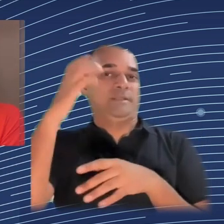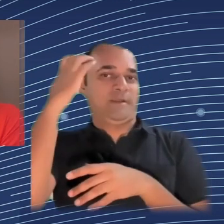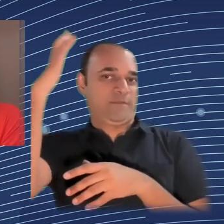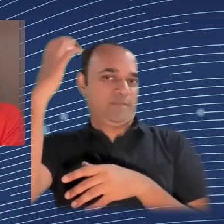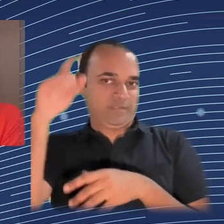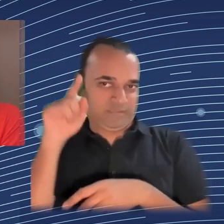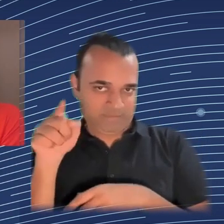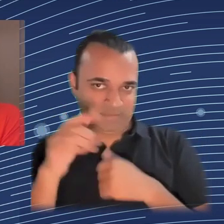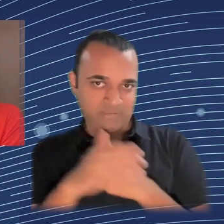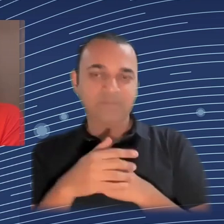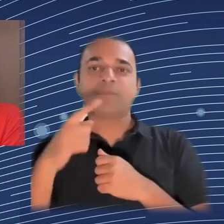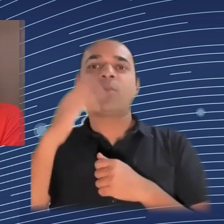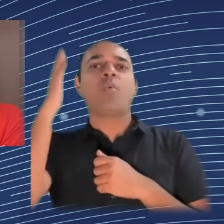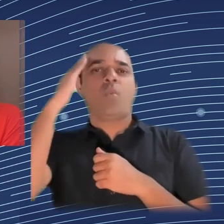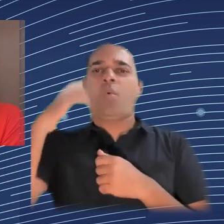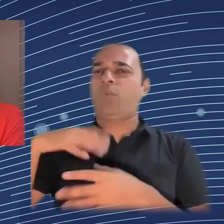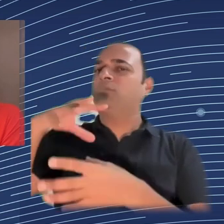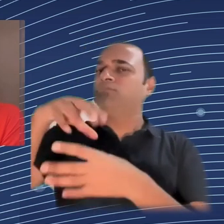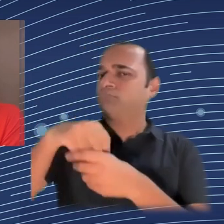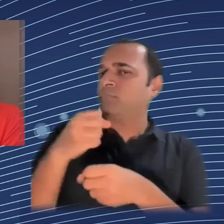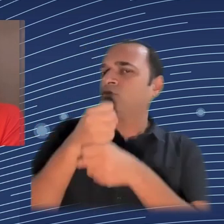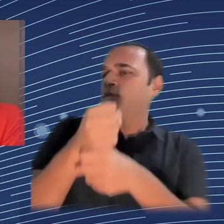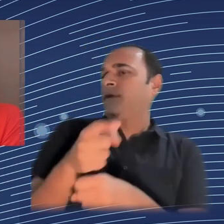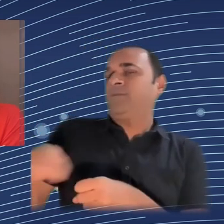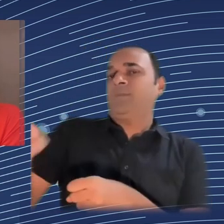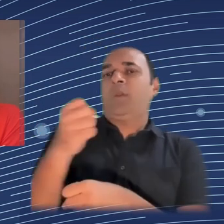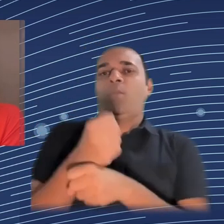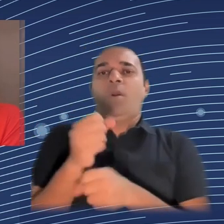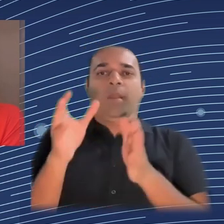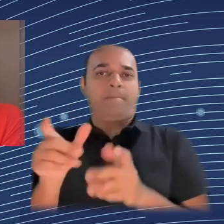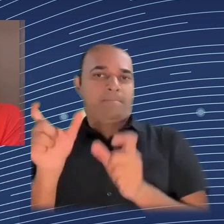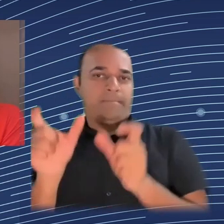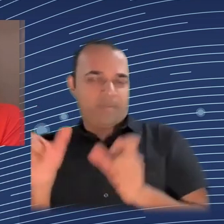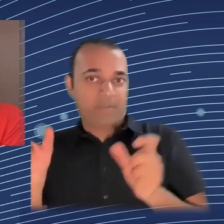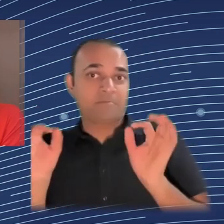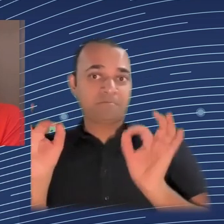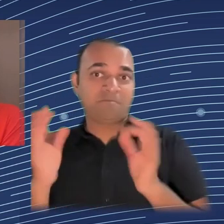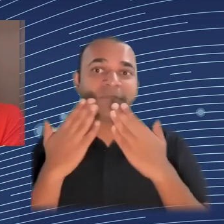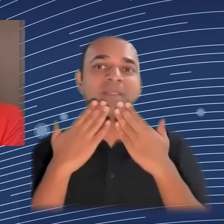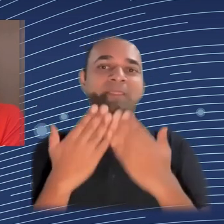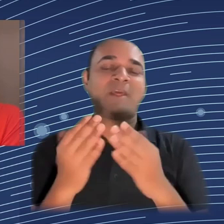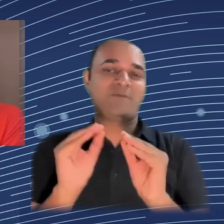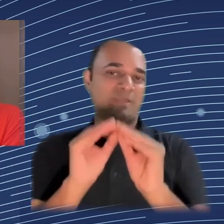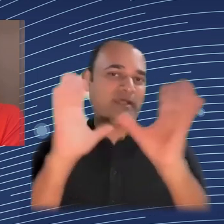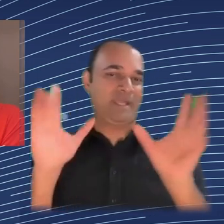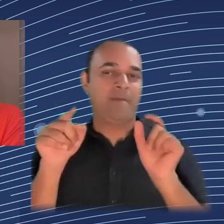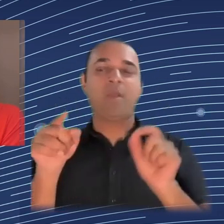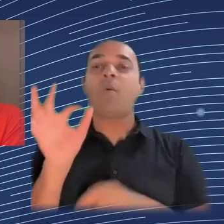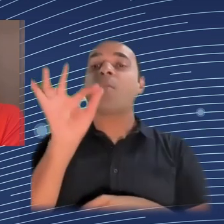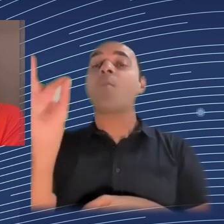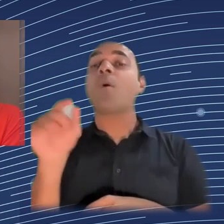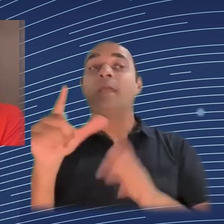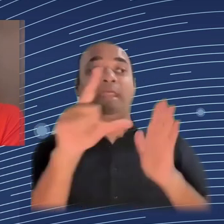no plan to have a legislative initiative and algorithmic management at work. There have been certainly commitments, political commitments,